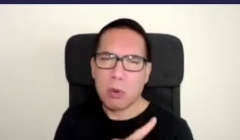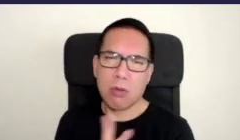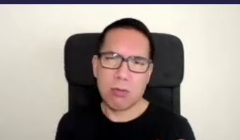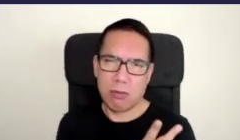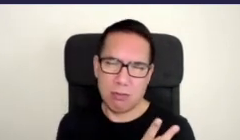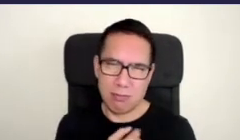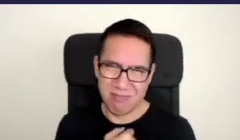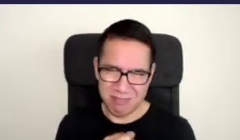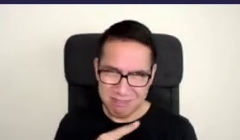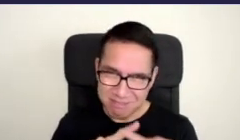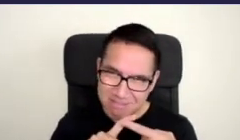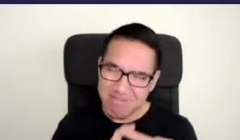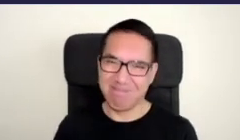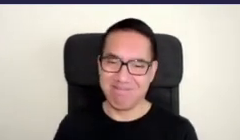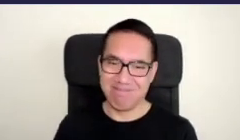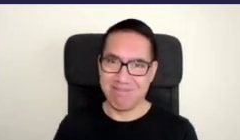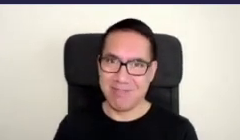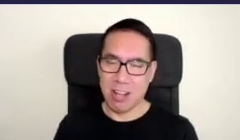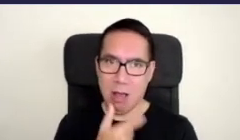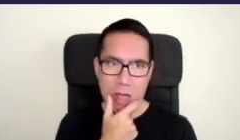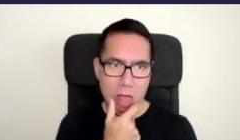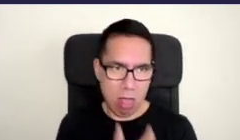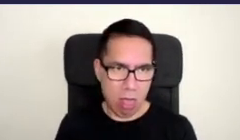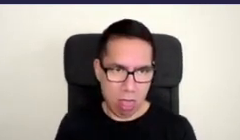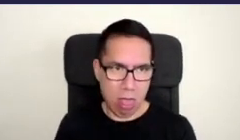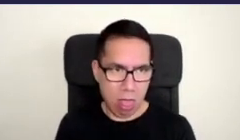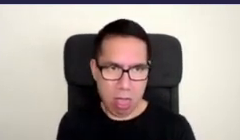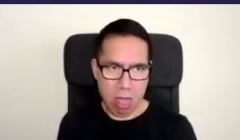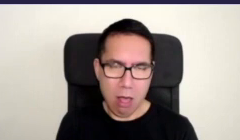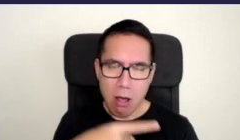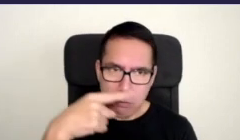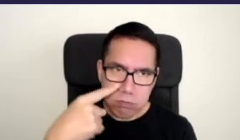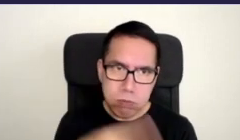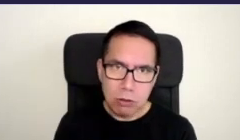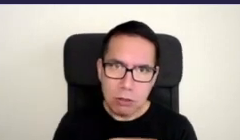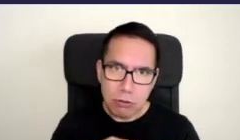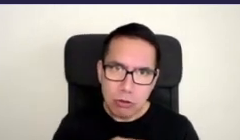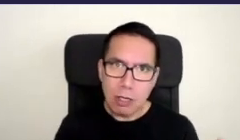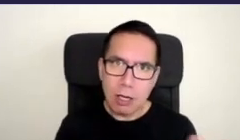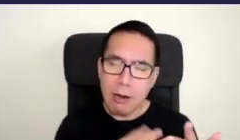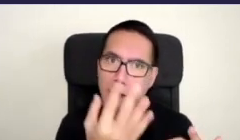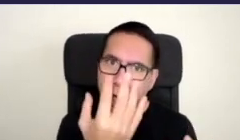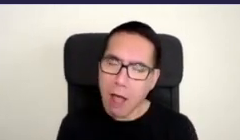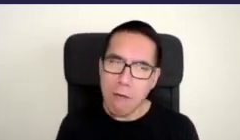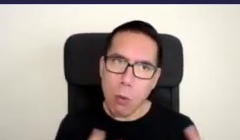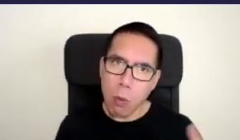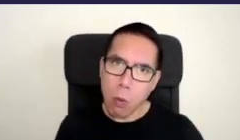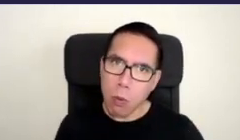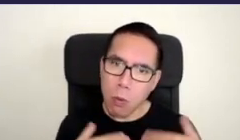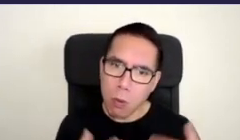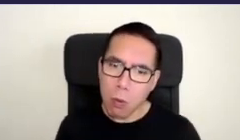continuously blown away by the power the positive power of street gardening it engages